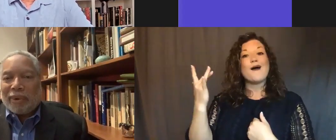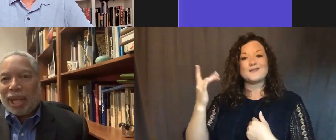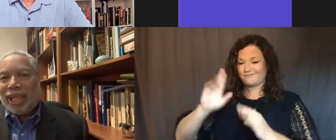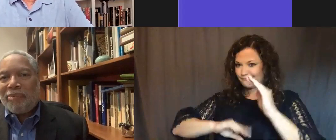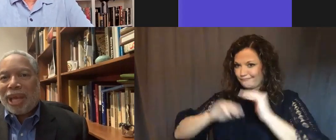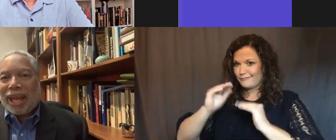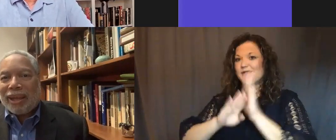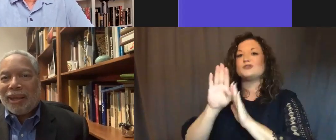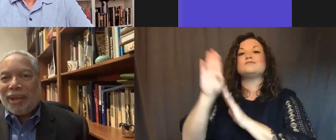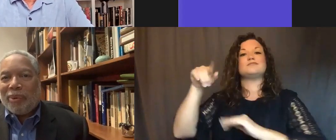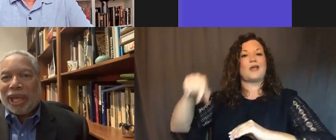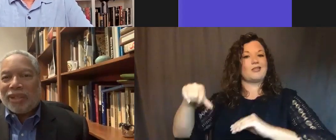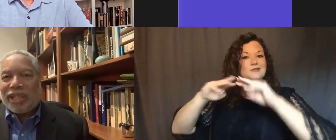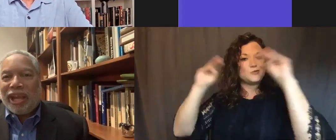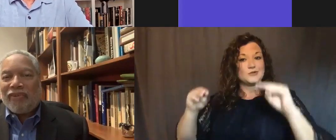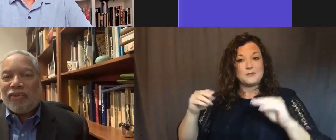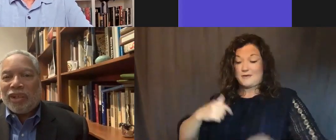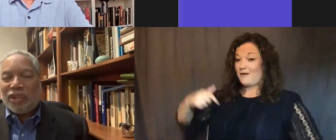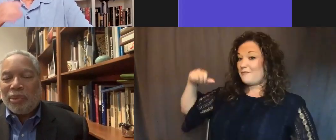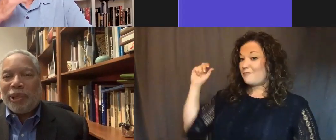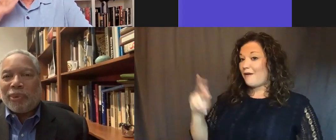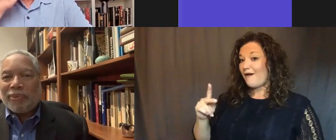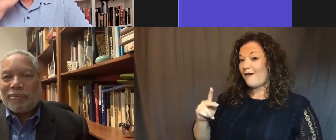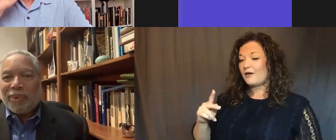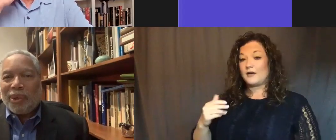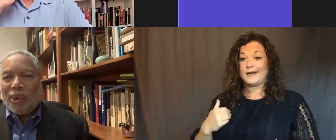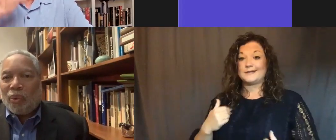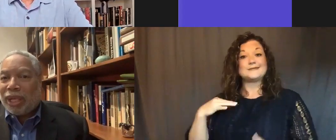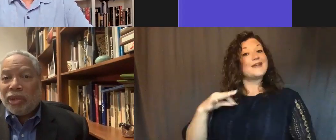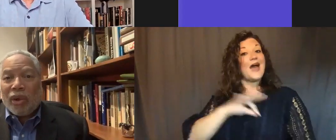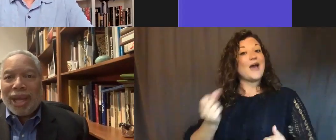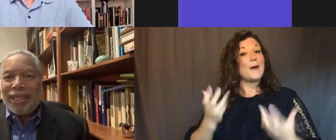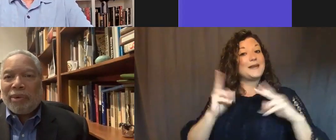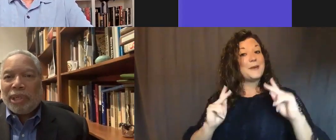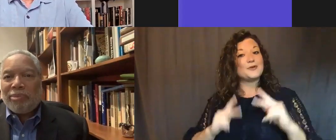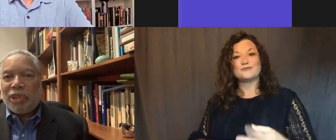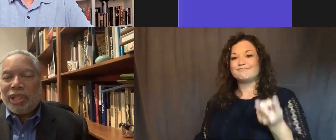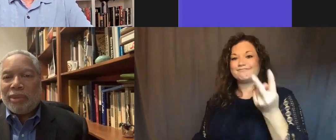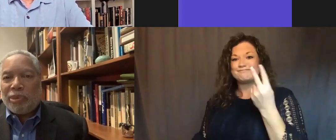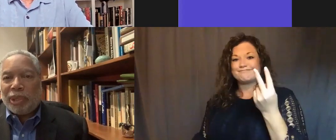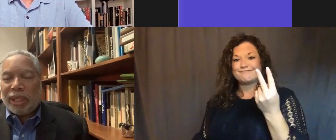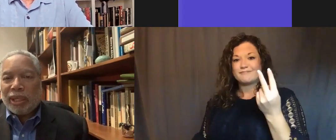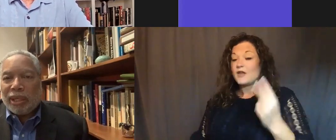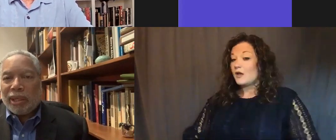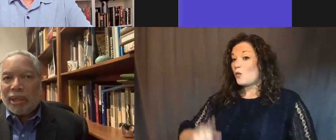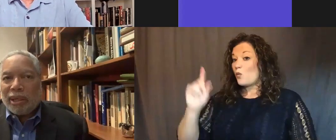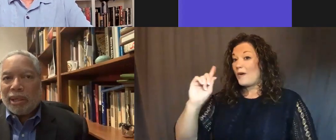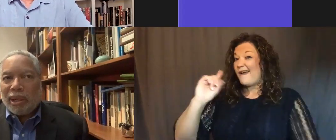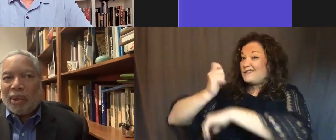And when I came back, we had a staff of two people. We had no idea where the museum would be.